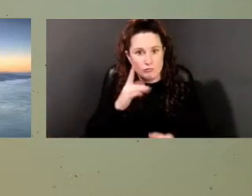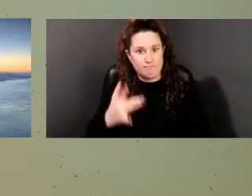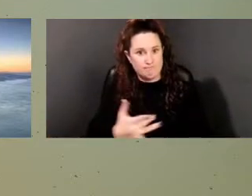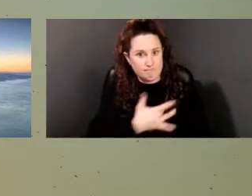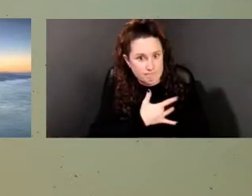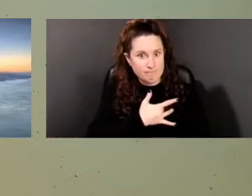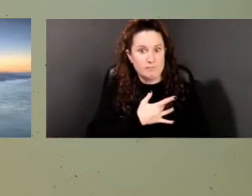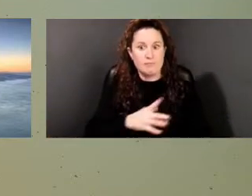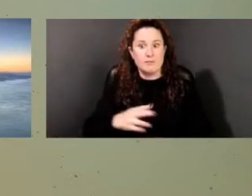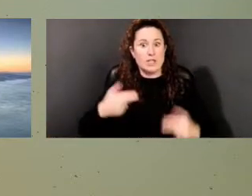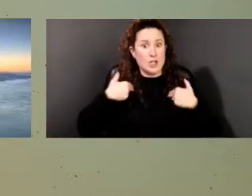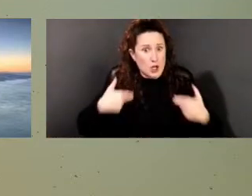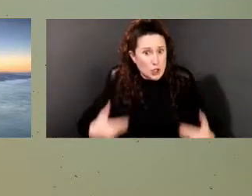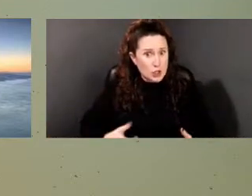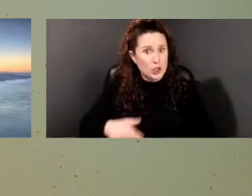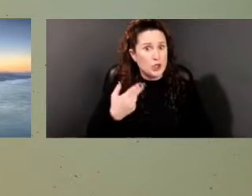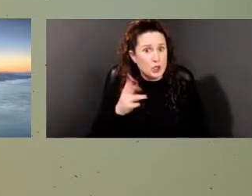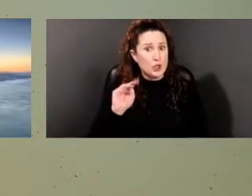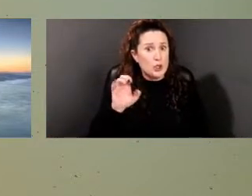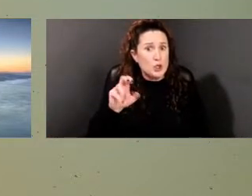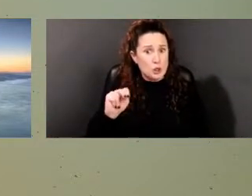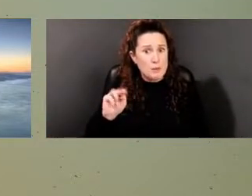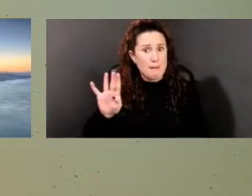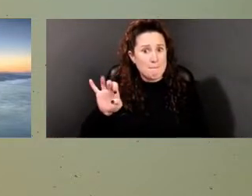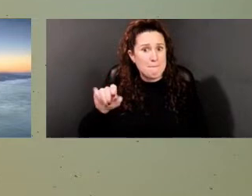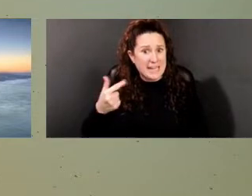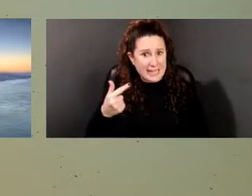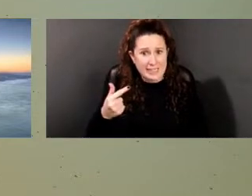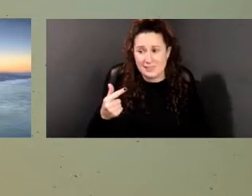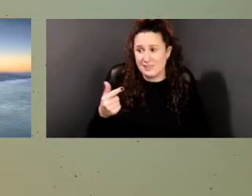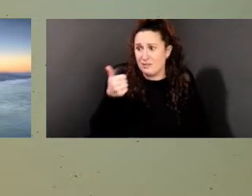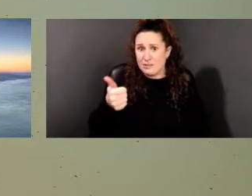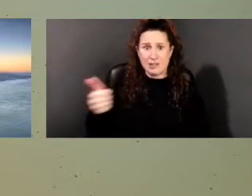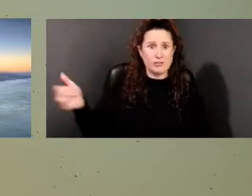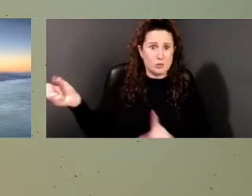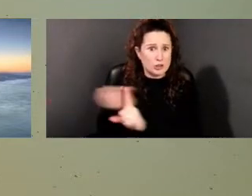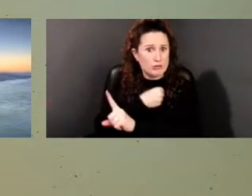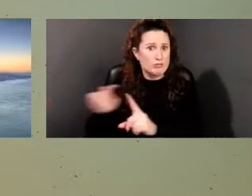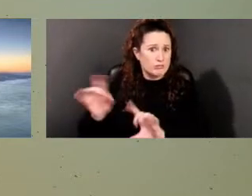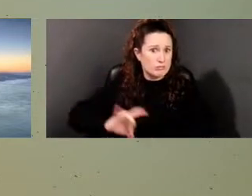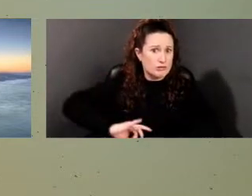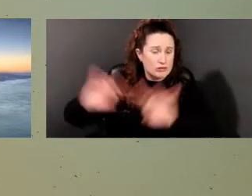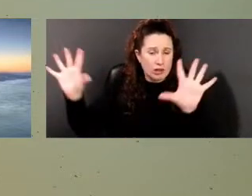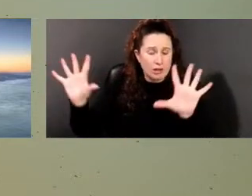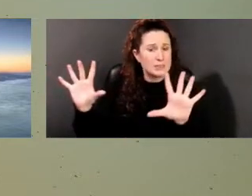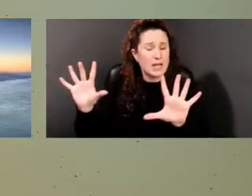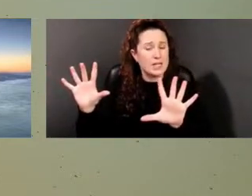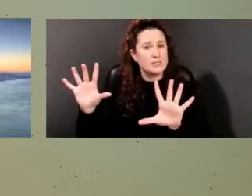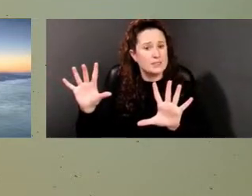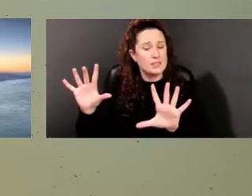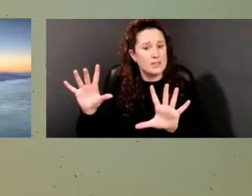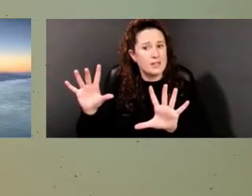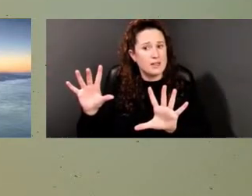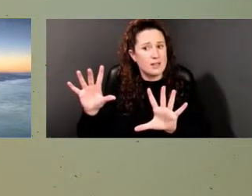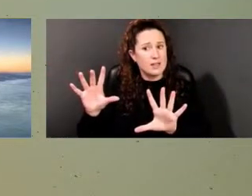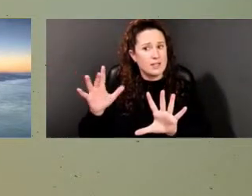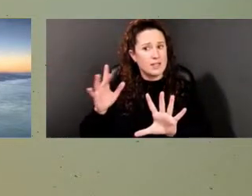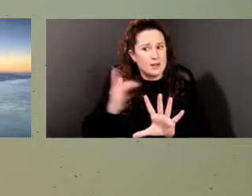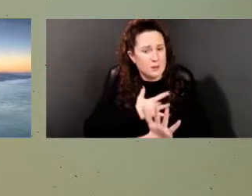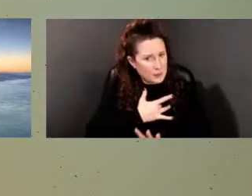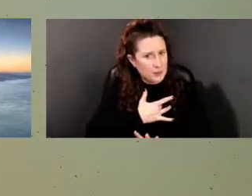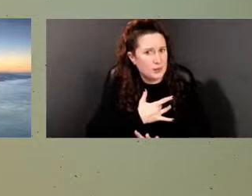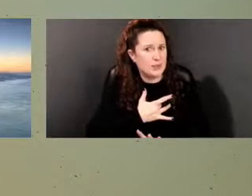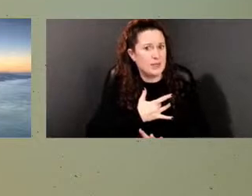that were brutalized, et cetera, et cetera. It's just so much more real when you can put